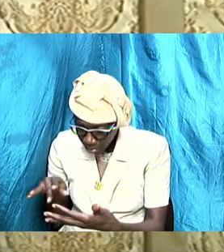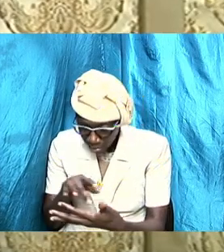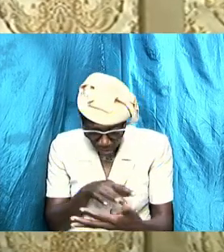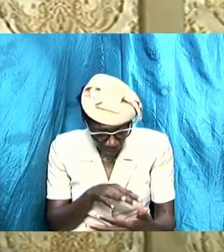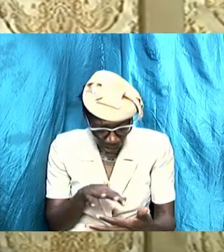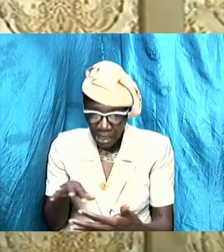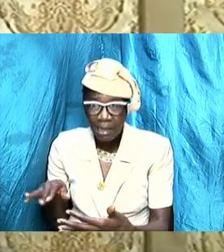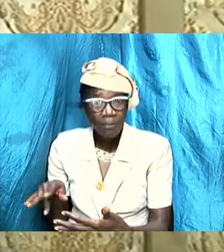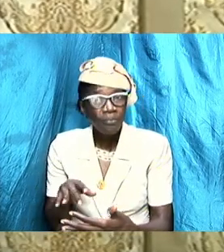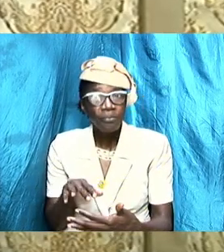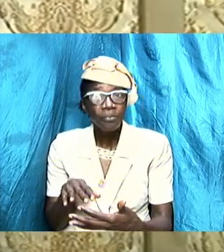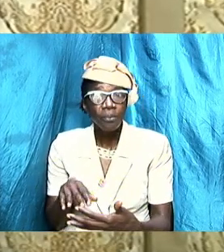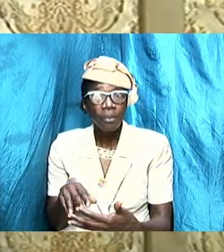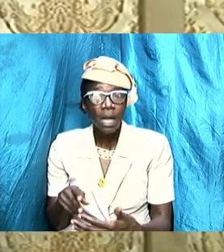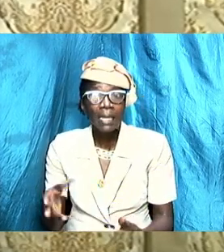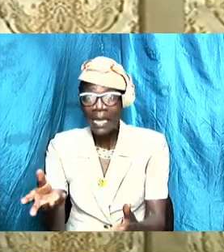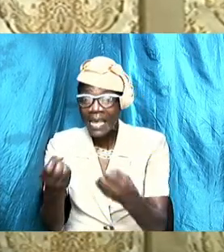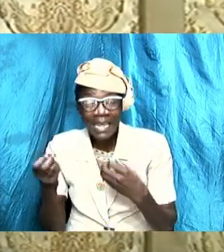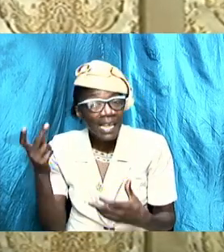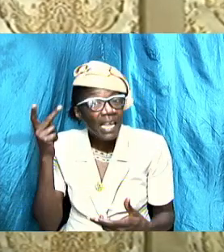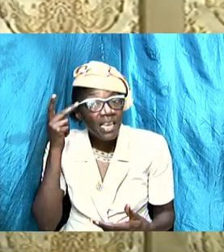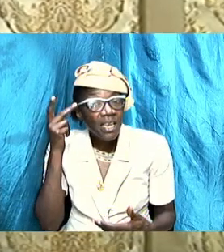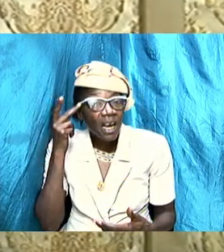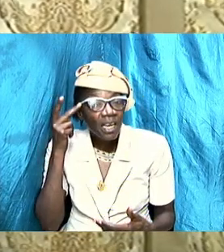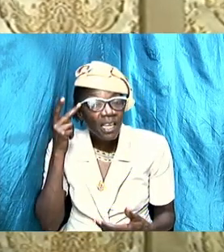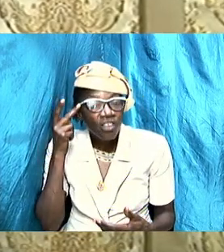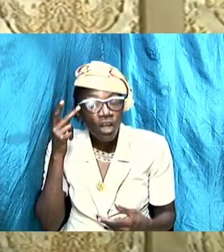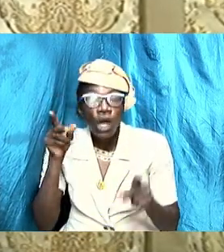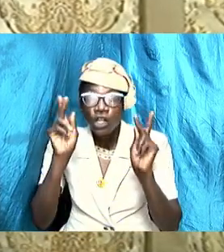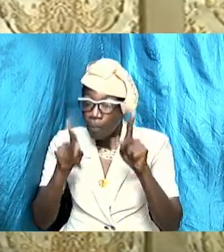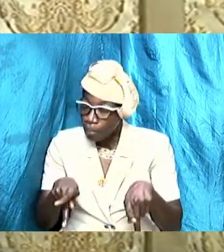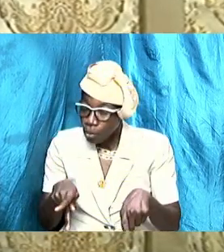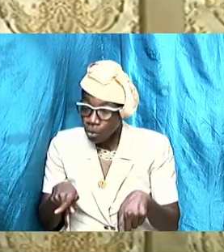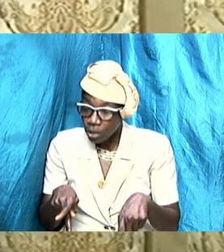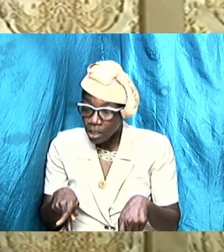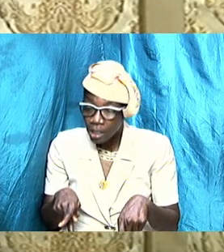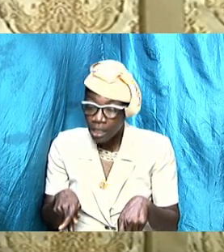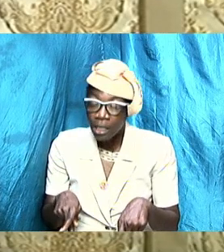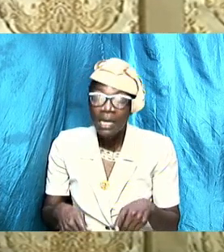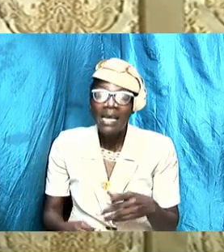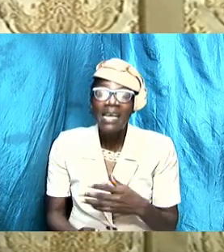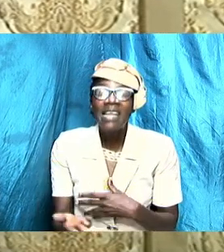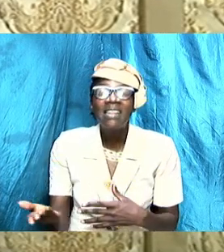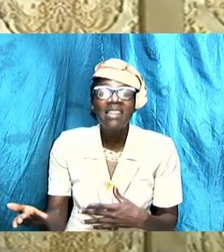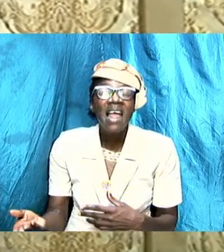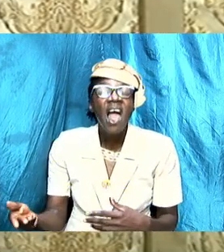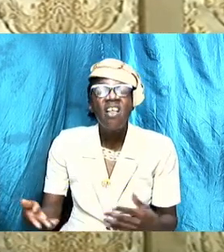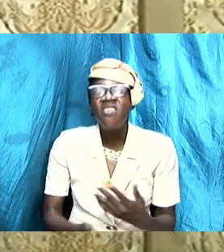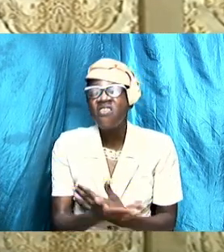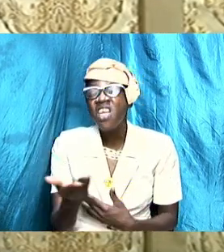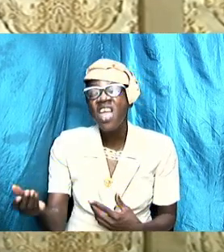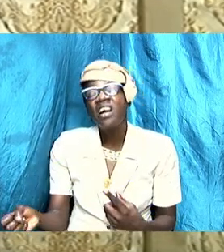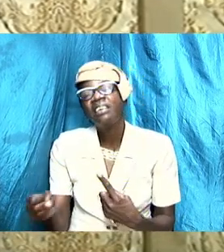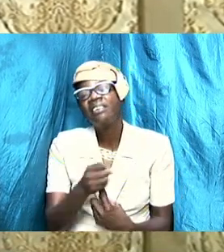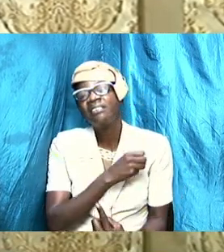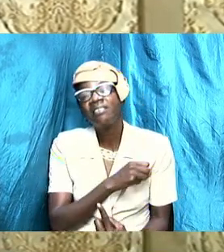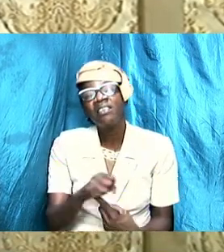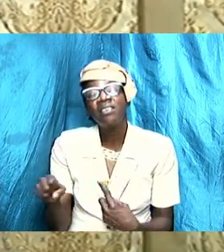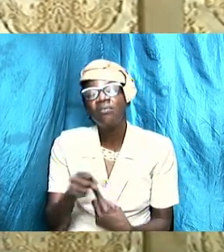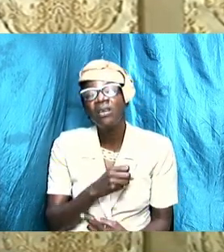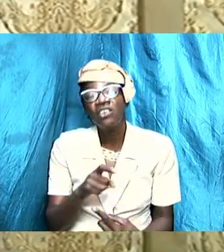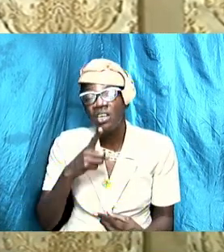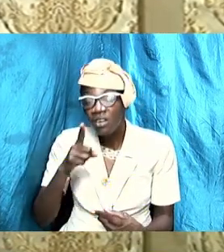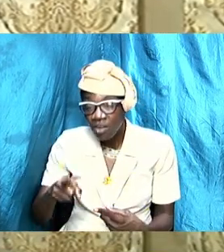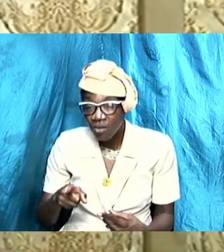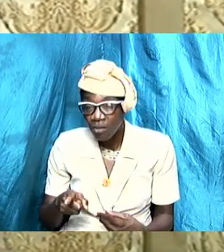knowledge so that they can apply and impart it to their situation. You have gone in